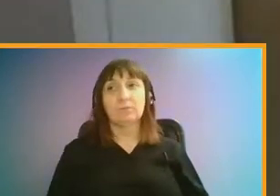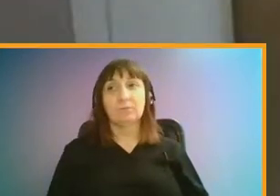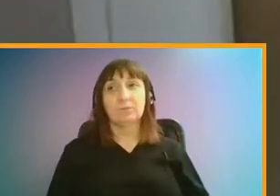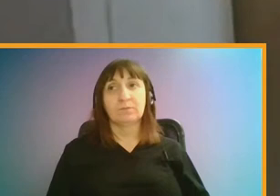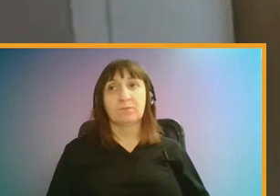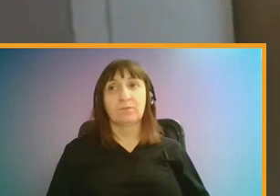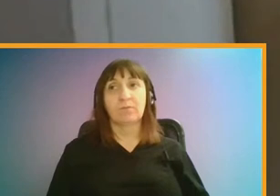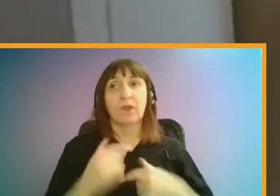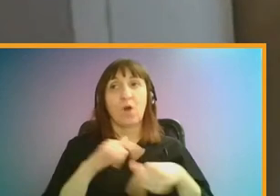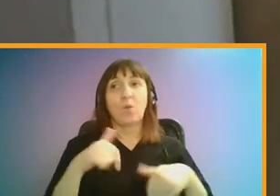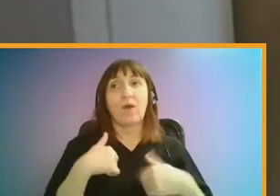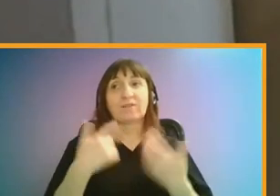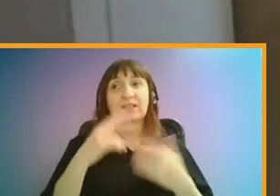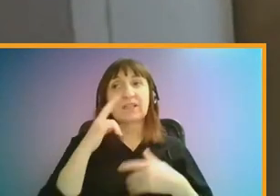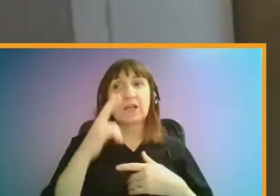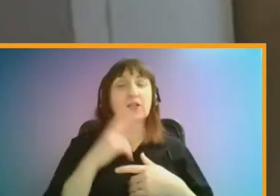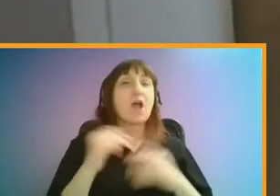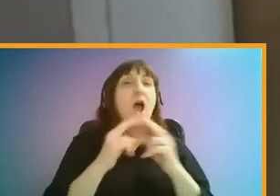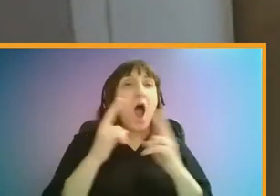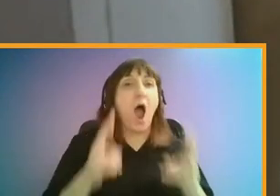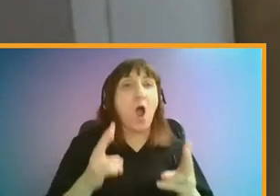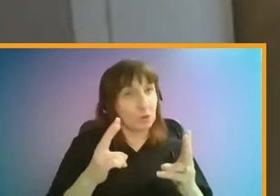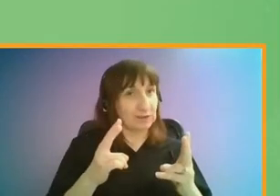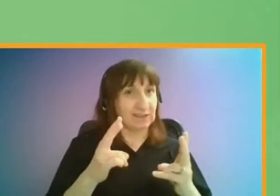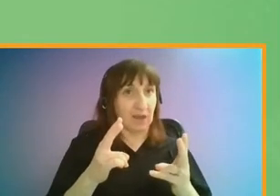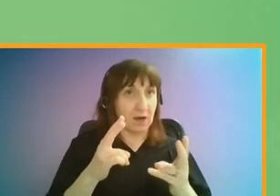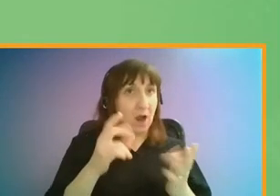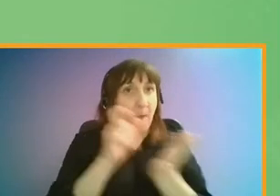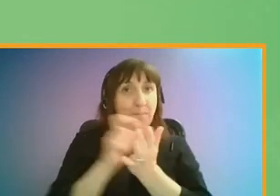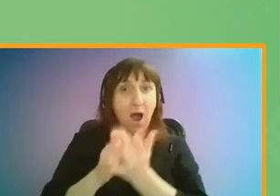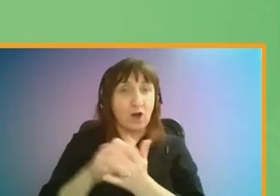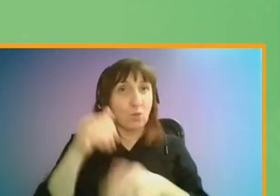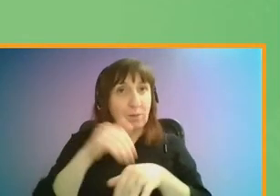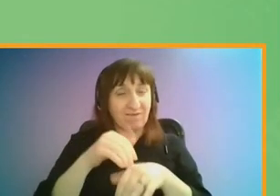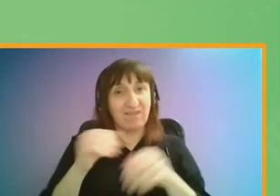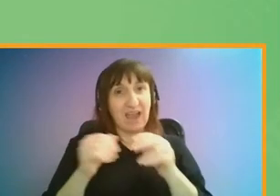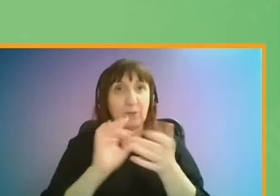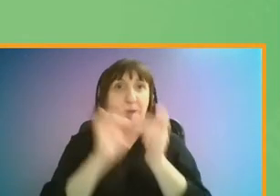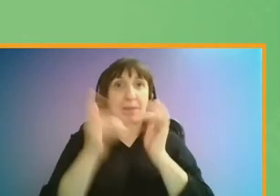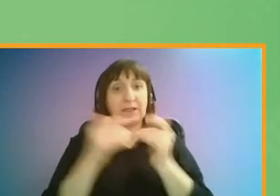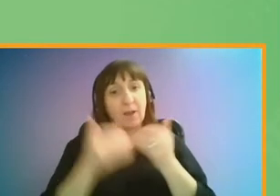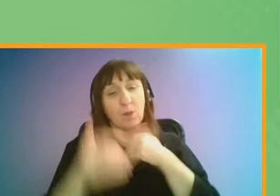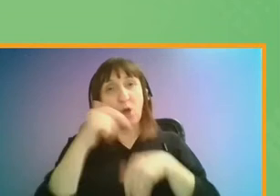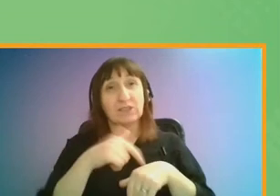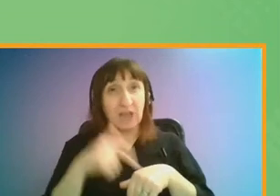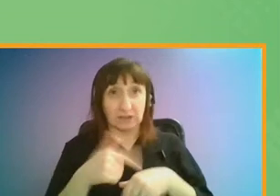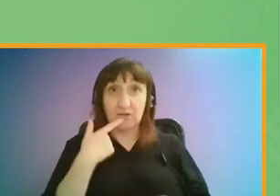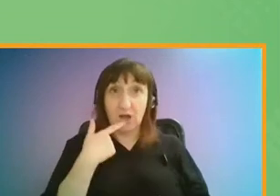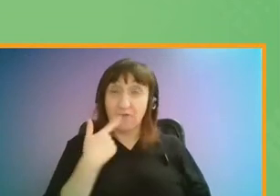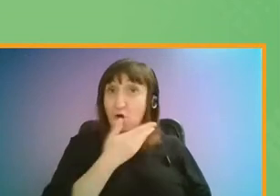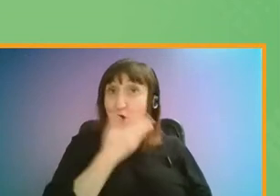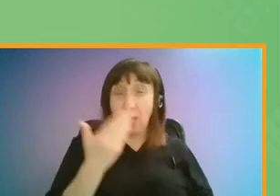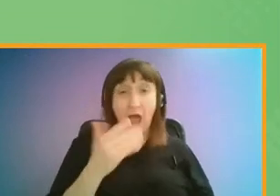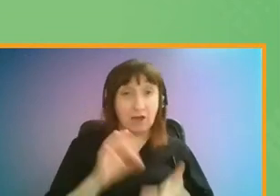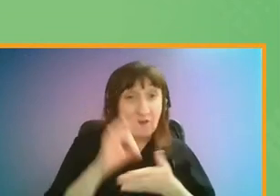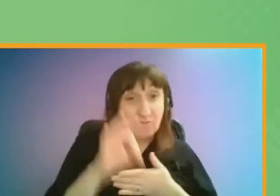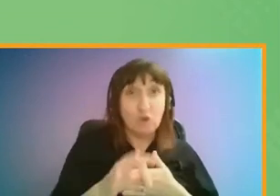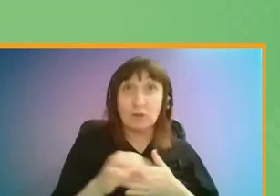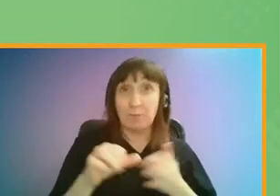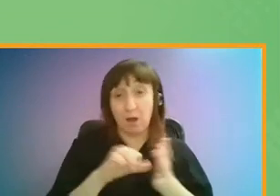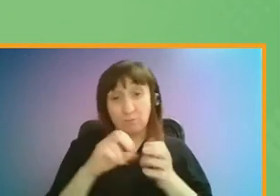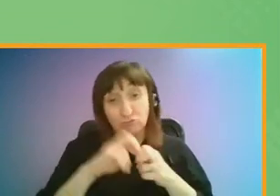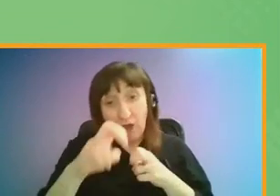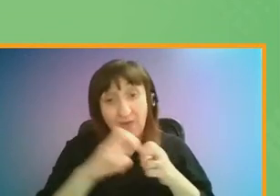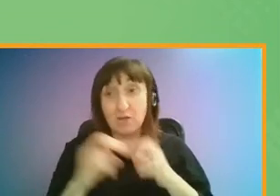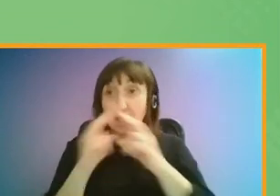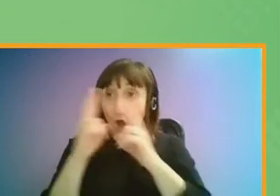We are still yet to see how the housing market will be affected by the pandemic long term, but unaffordability in housing and transport has long been an issue for many